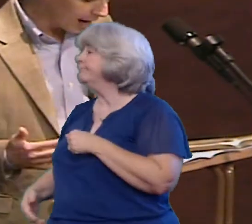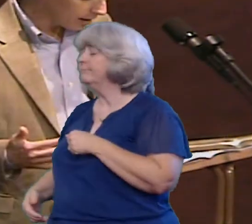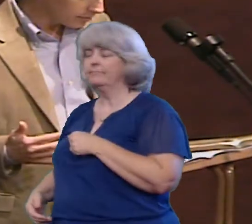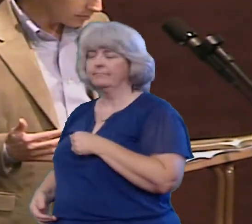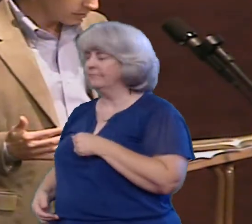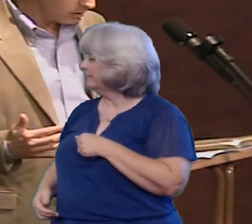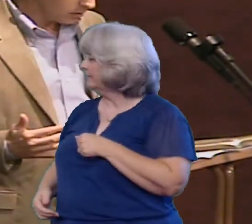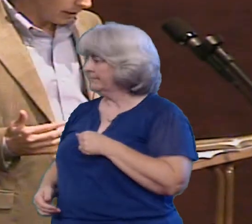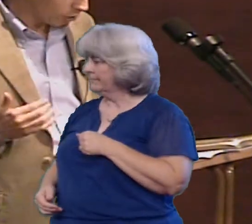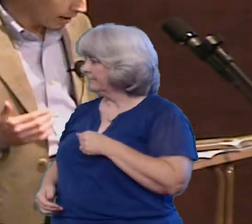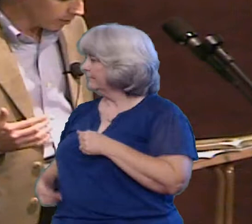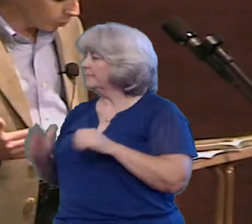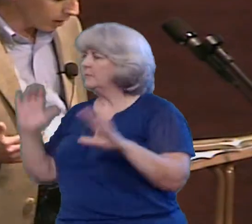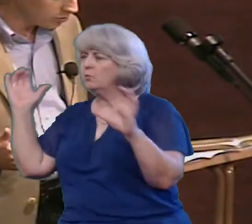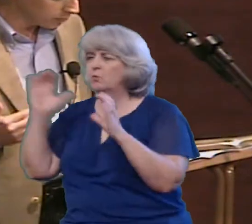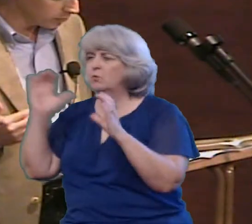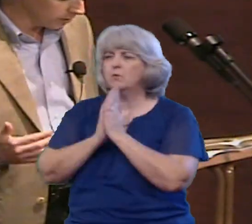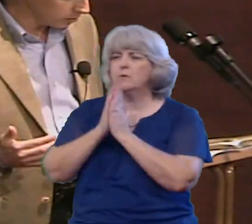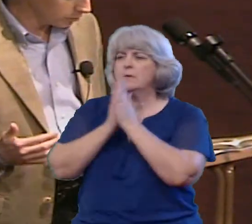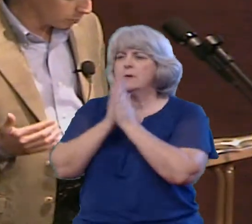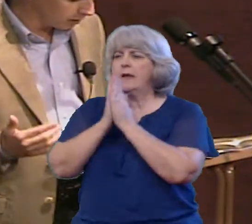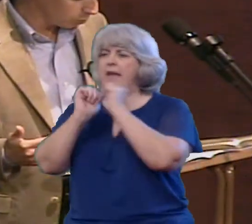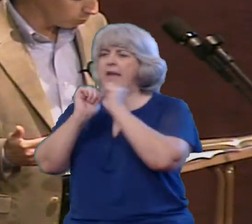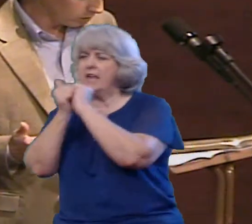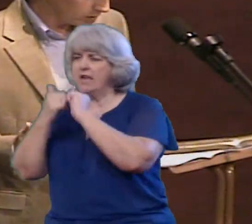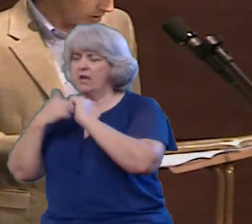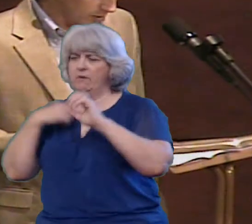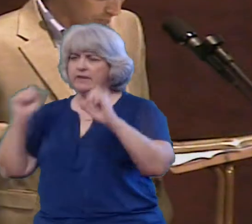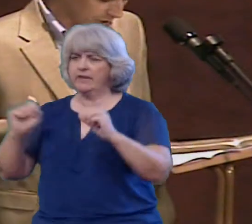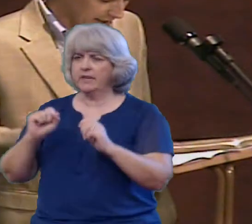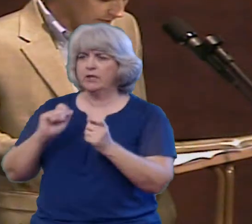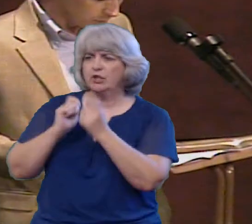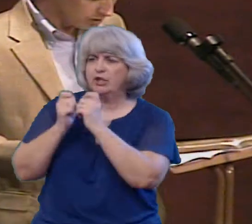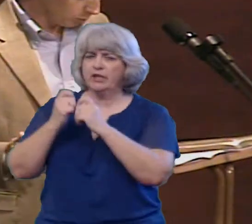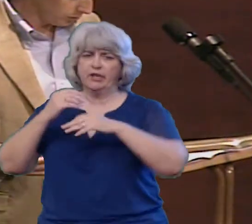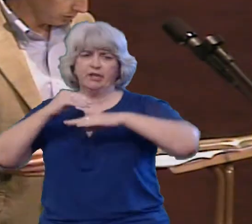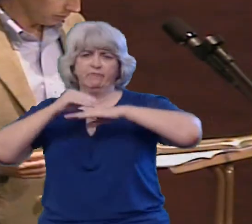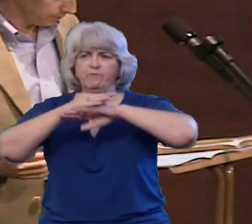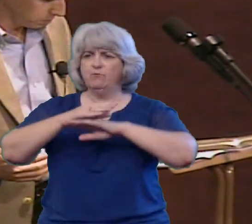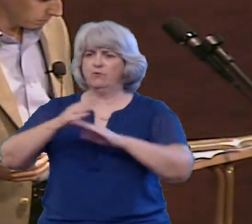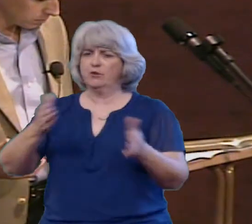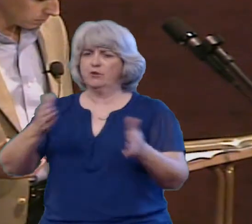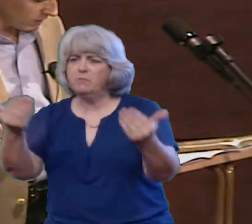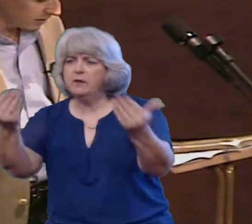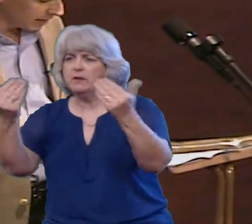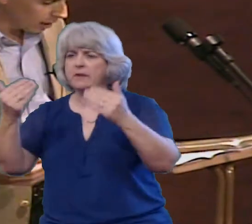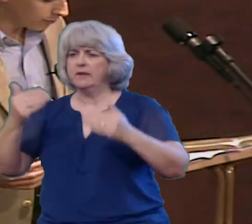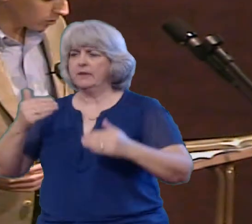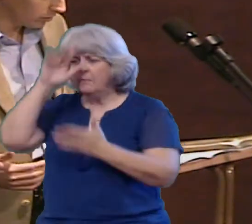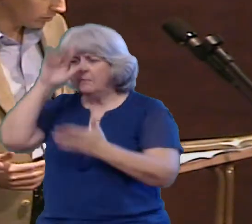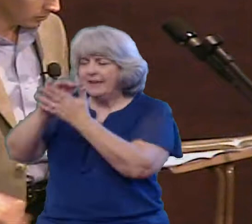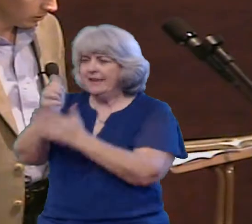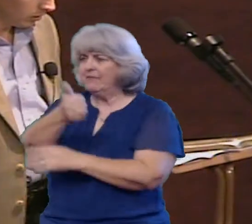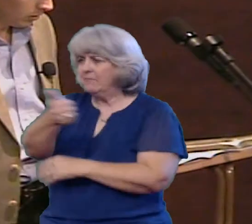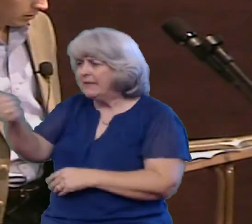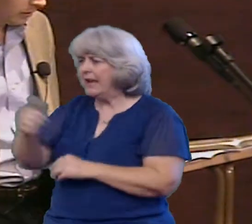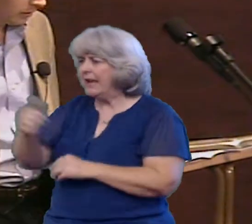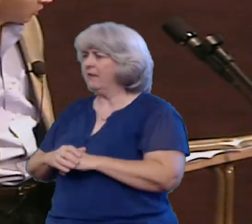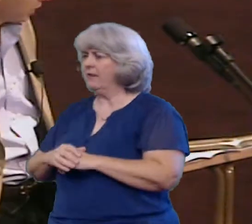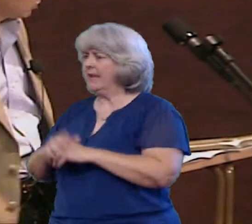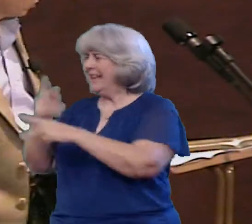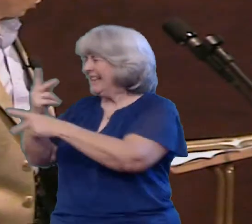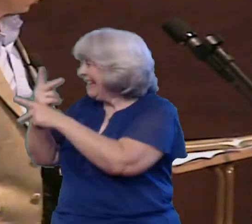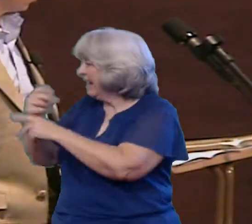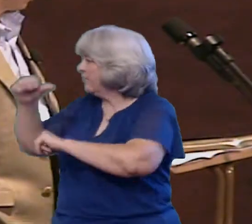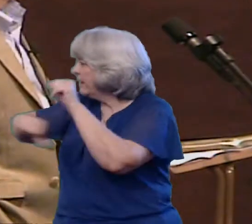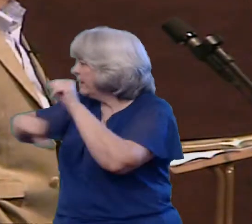look for wise and creative ways to influence people To believe in themselves To care for others And